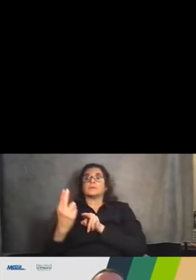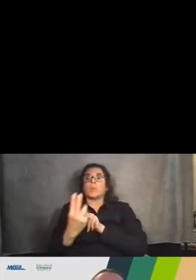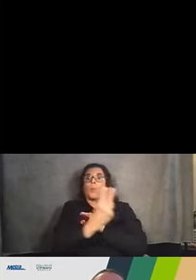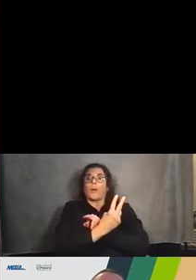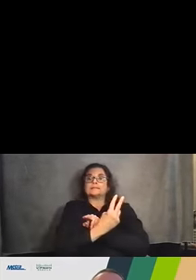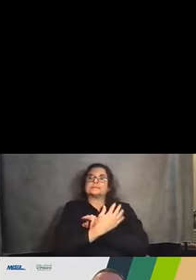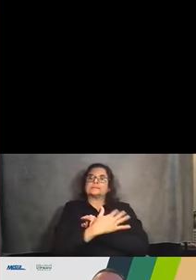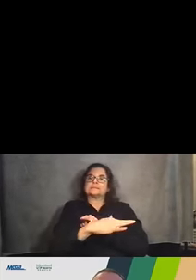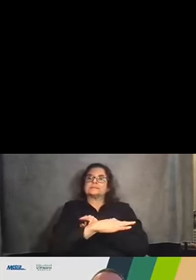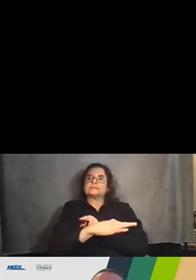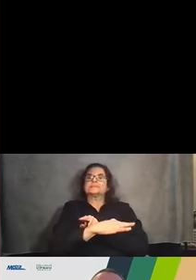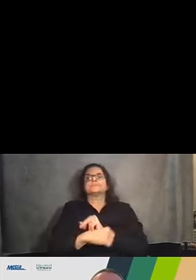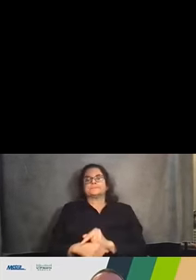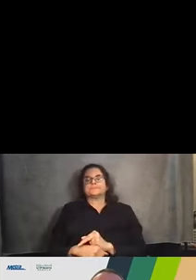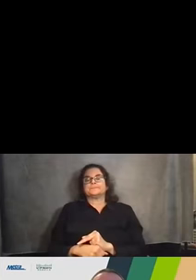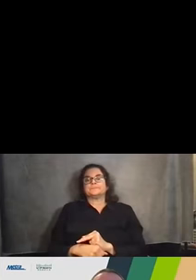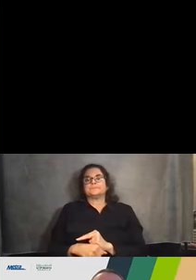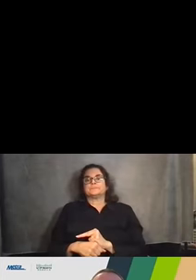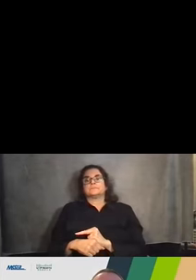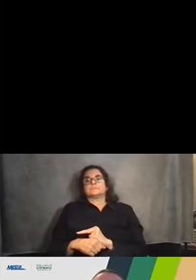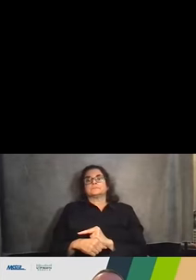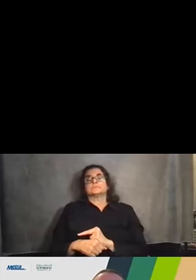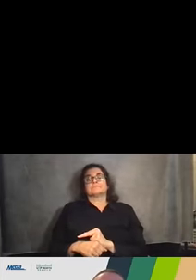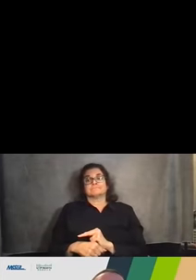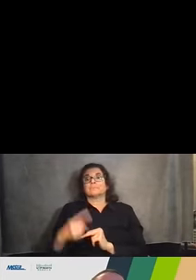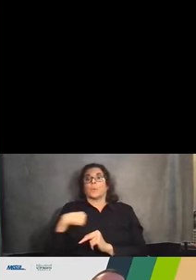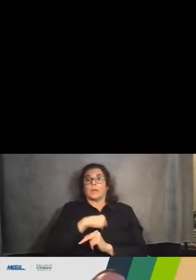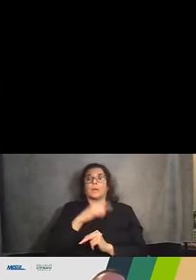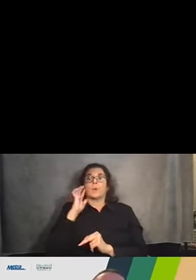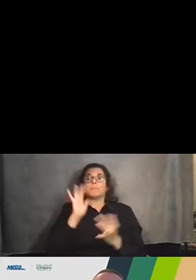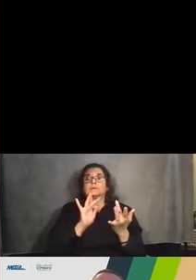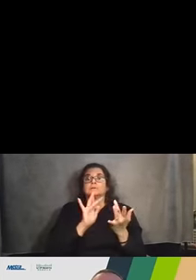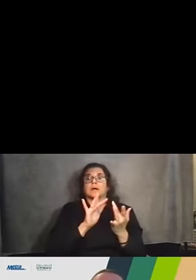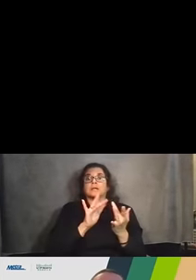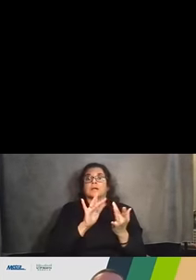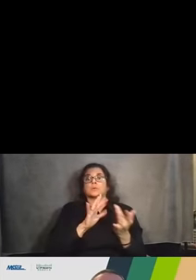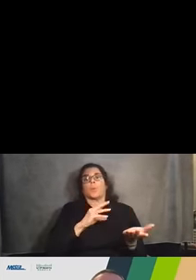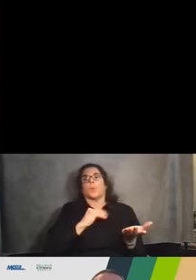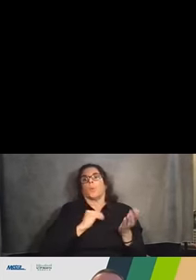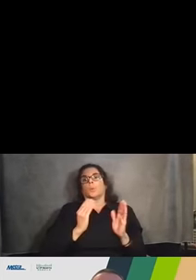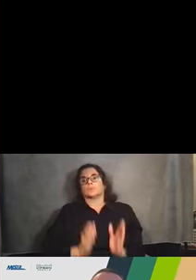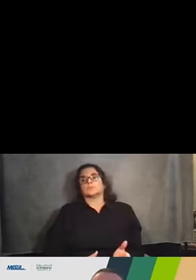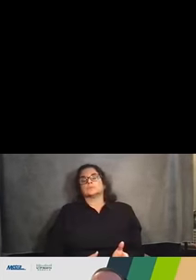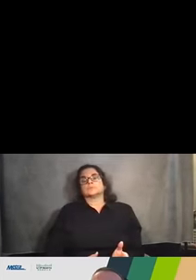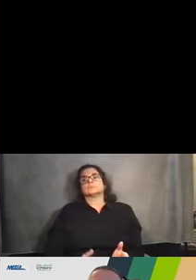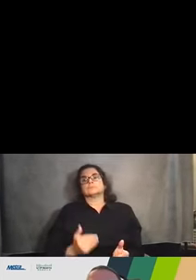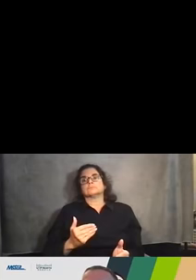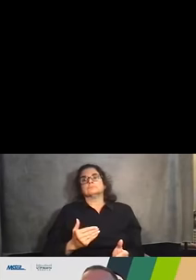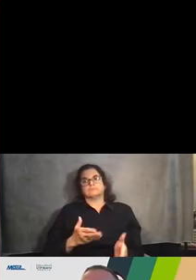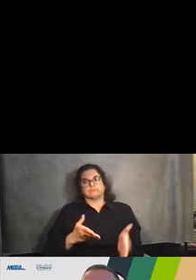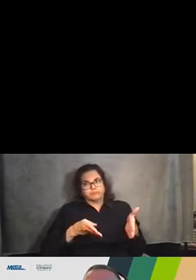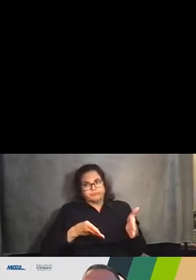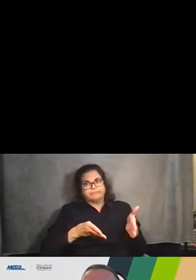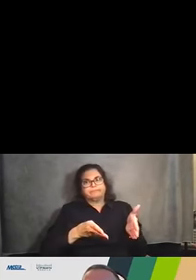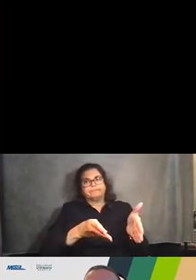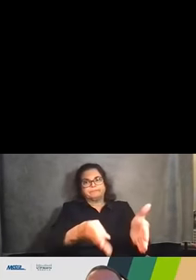these areas will be required for the project, and we will be coordinating with these property owners along the corridor, which I'll talk about